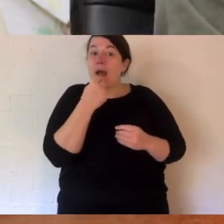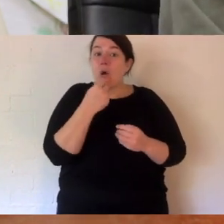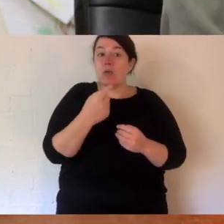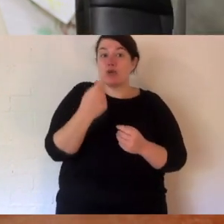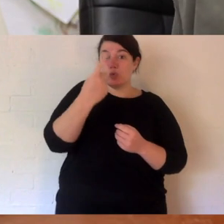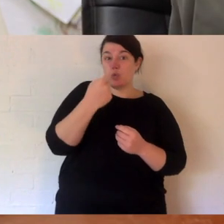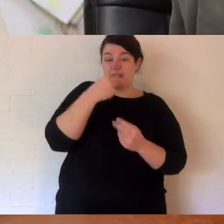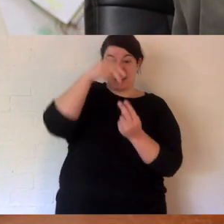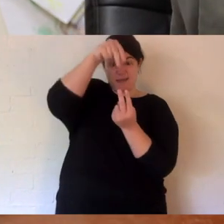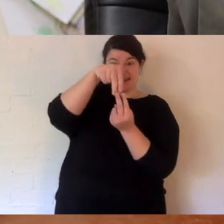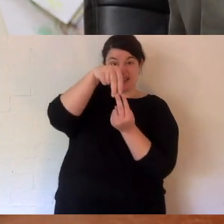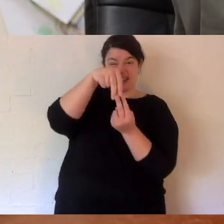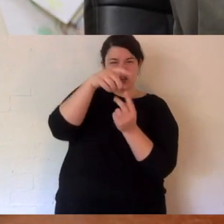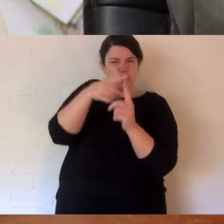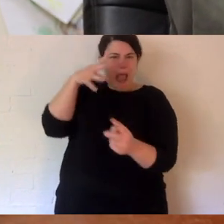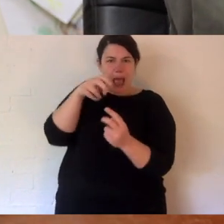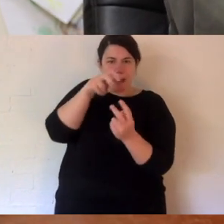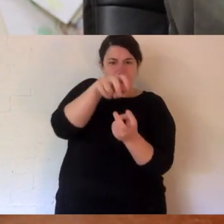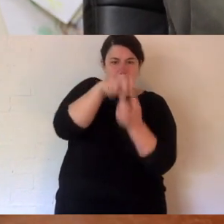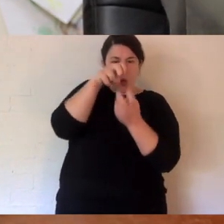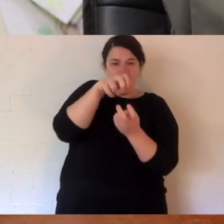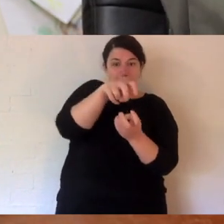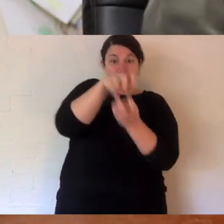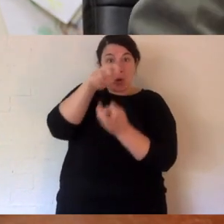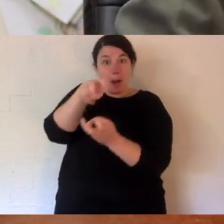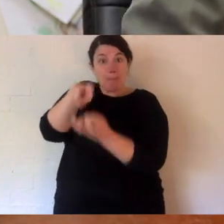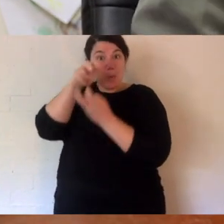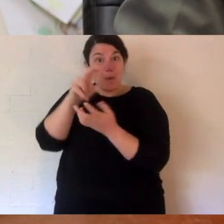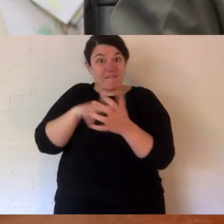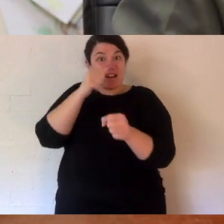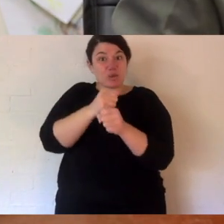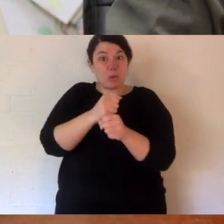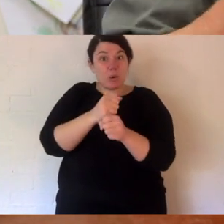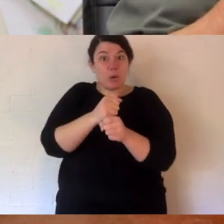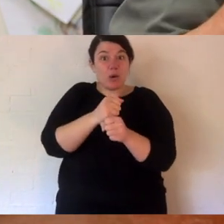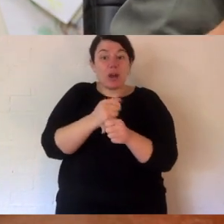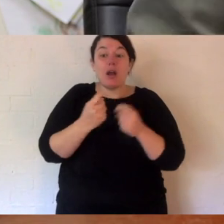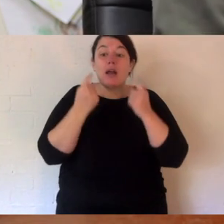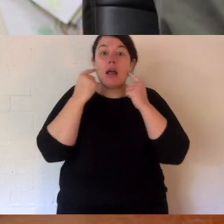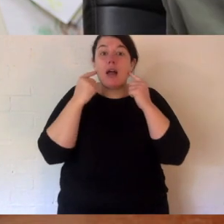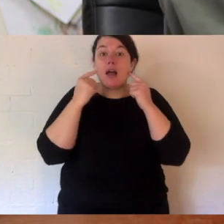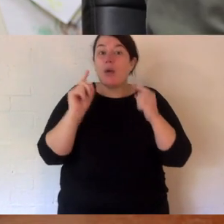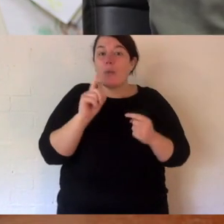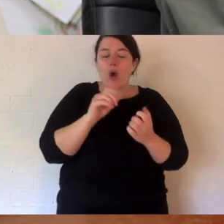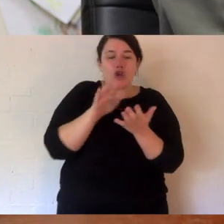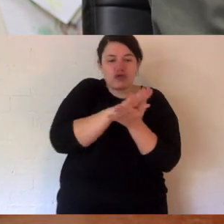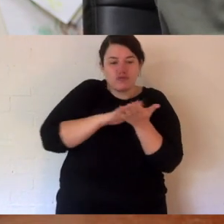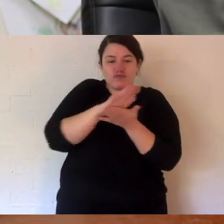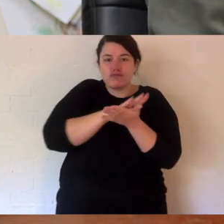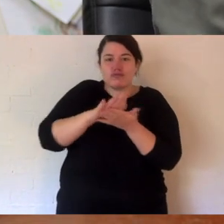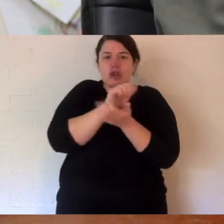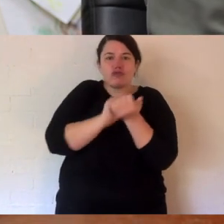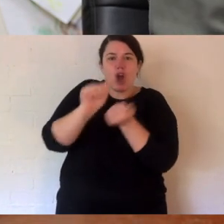she's got little teeth that are sharp at the bottom and sharp at the top. And they actually pull bits of the vegetable off, and the back teeth are like grinders.